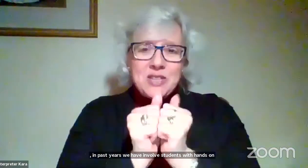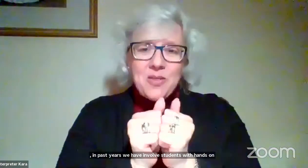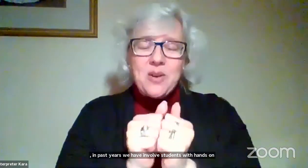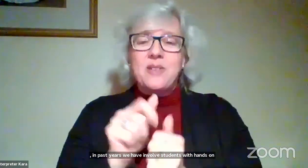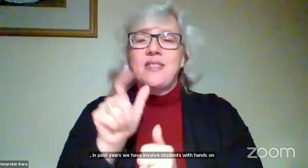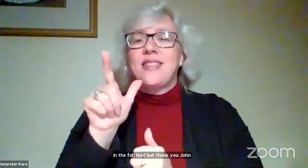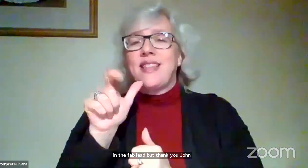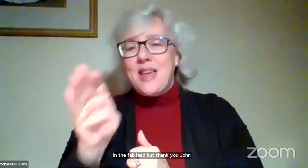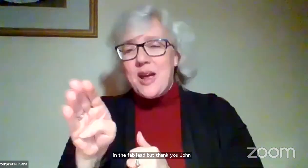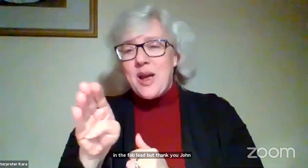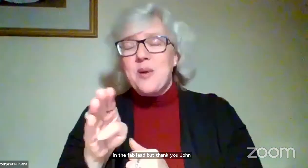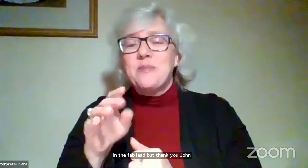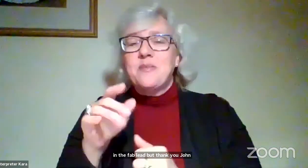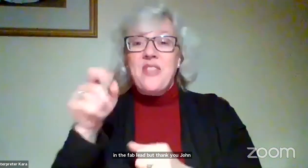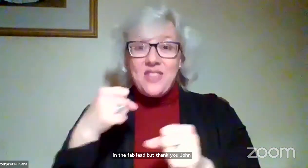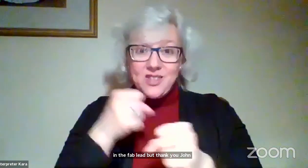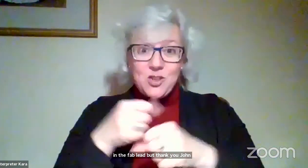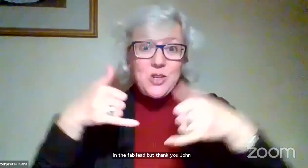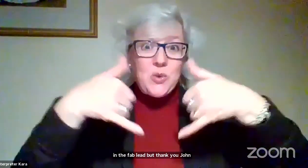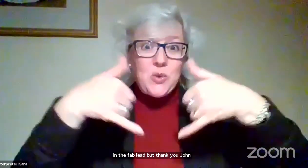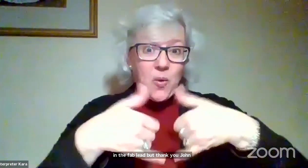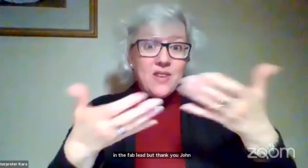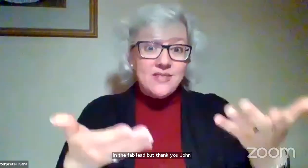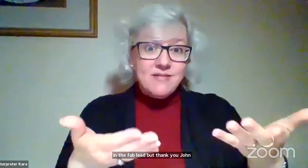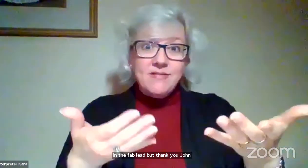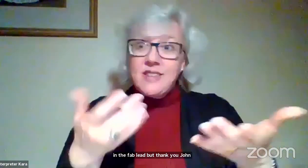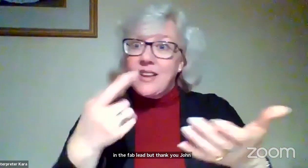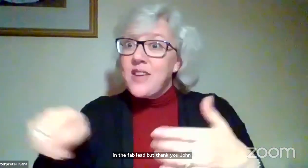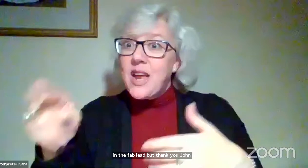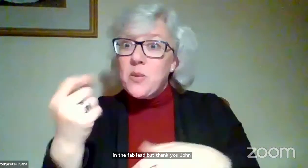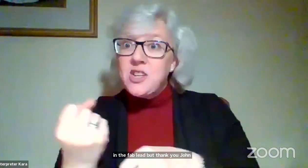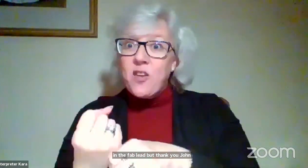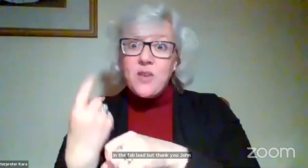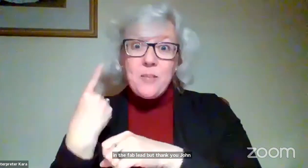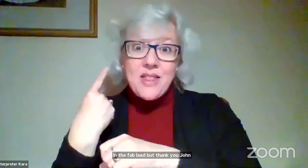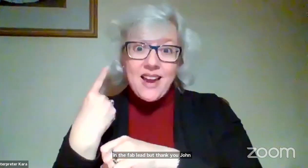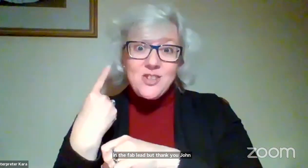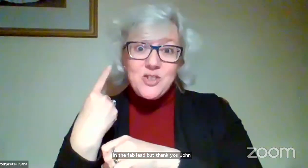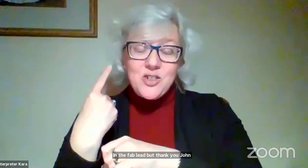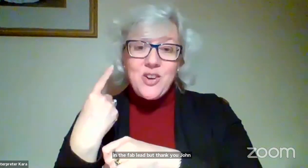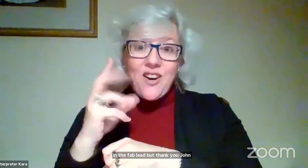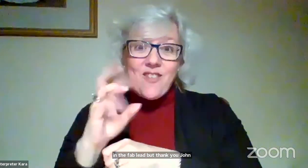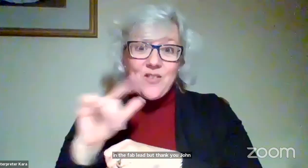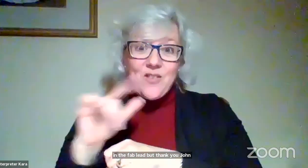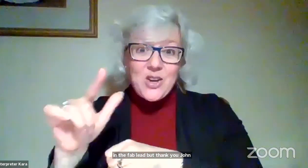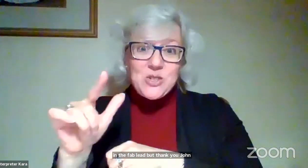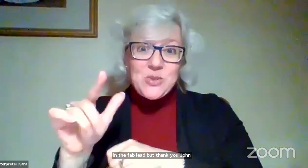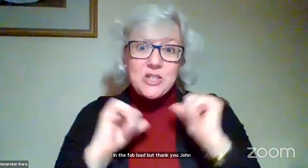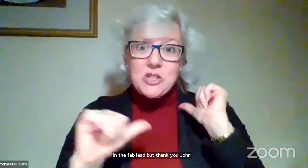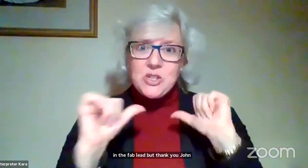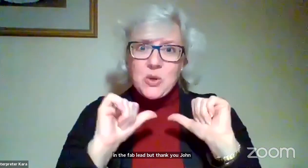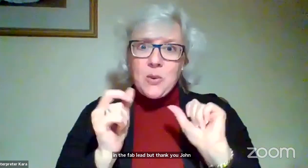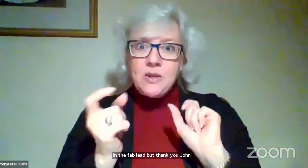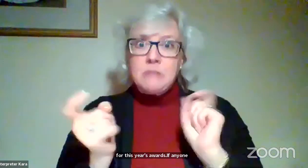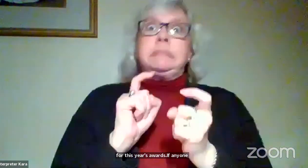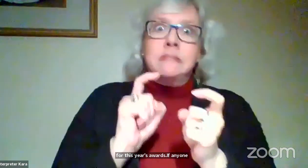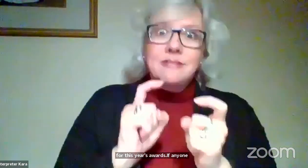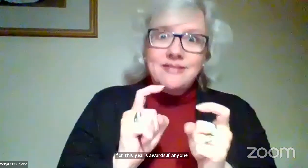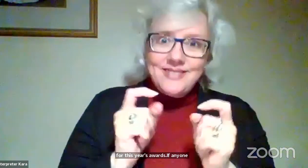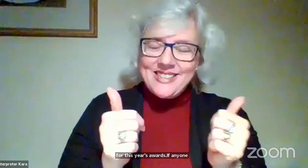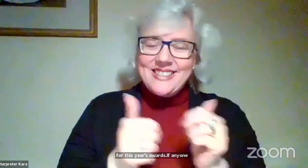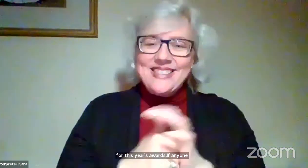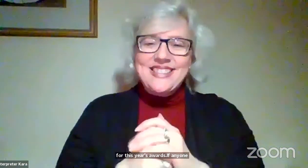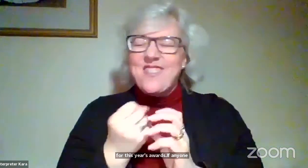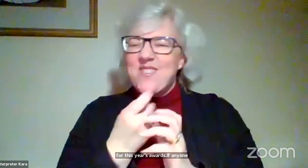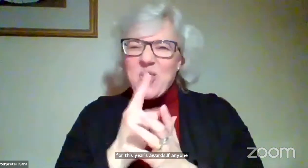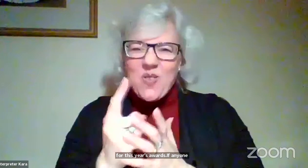awards. And if anybody is here from last year's virtual show, which we kind of had to pivot and put together within just a